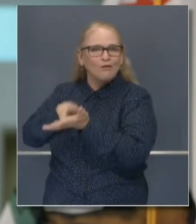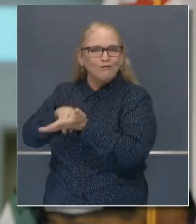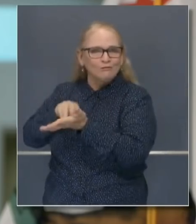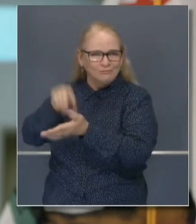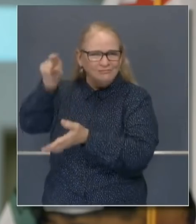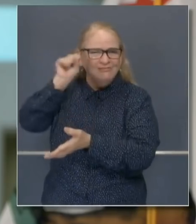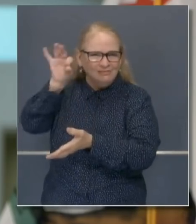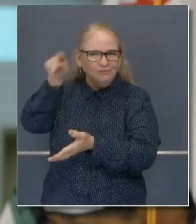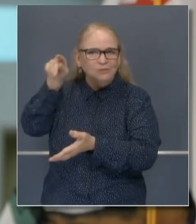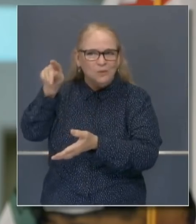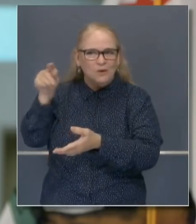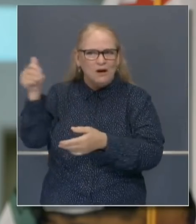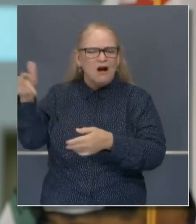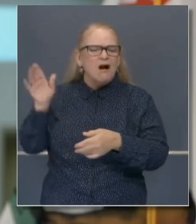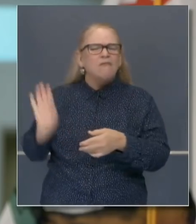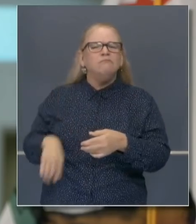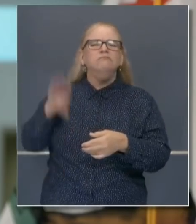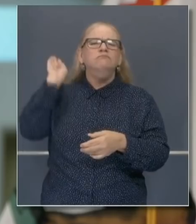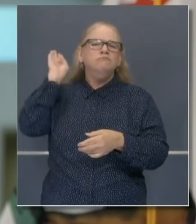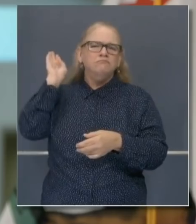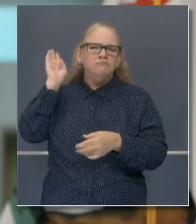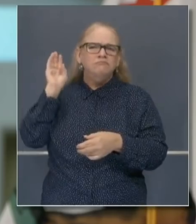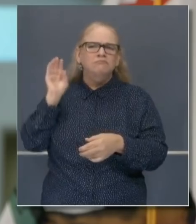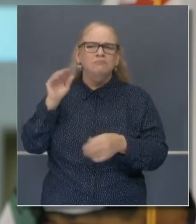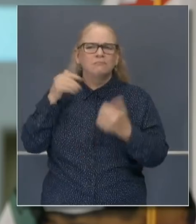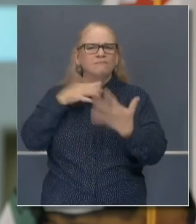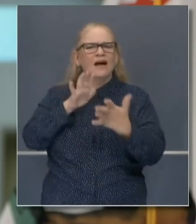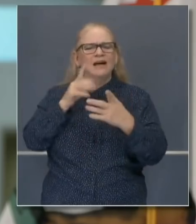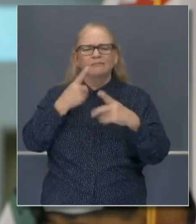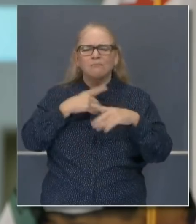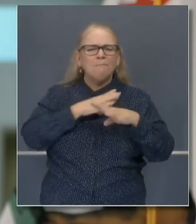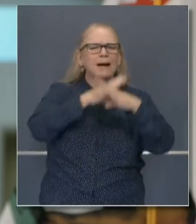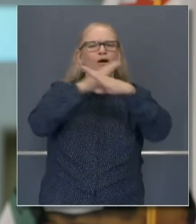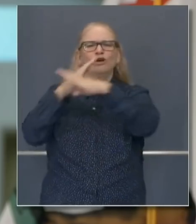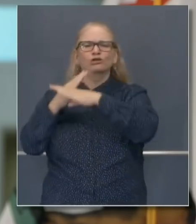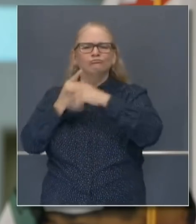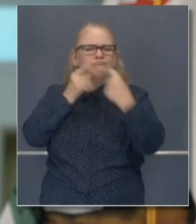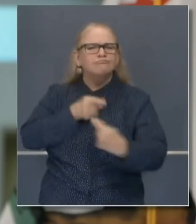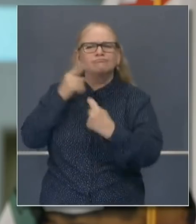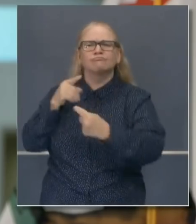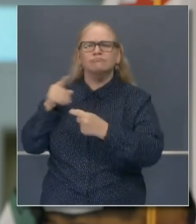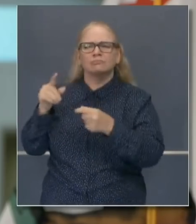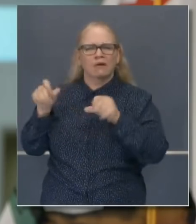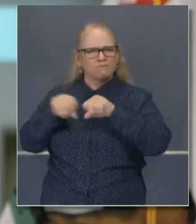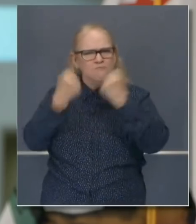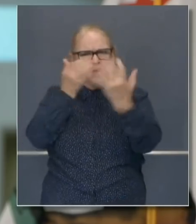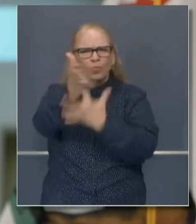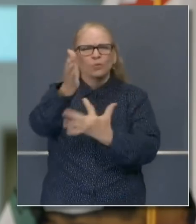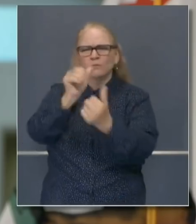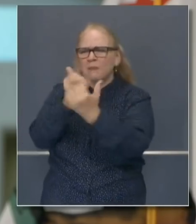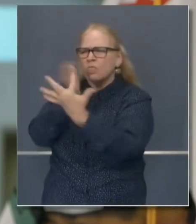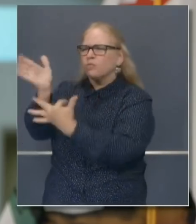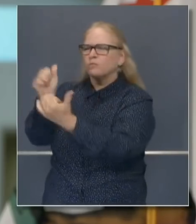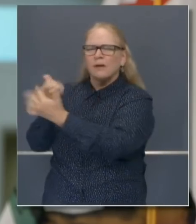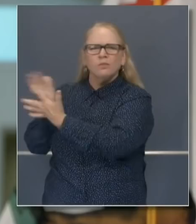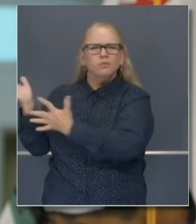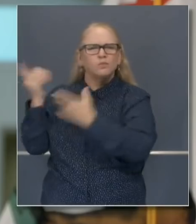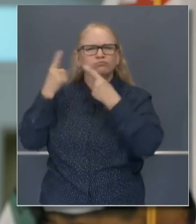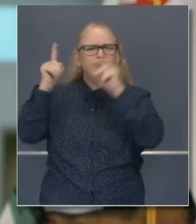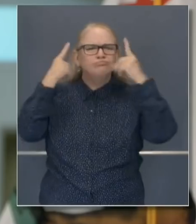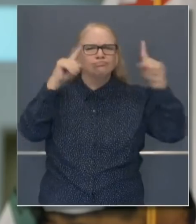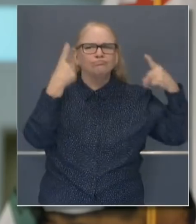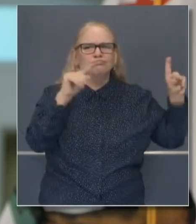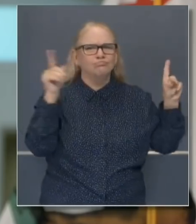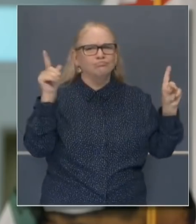odds, breaking down barriers and blazing new trails. A former NFL player, he excelled on the football field before